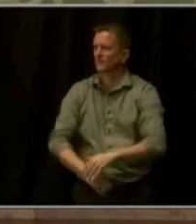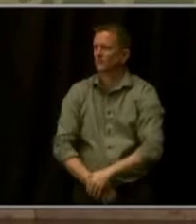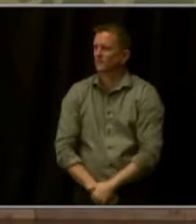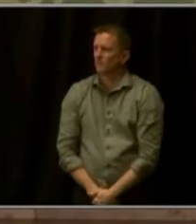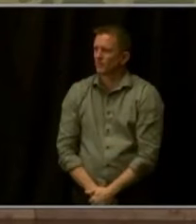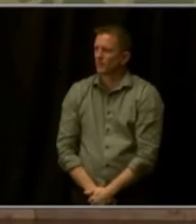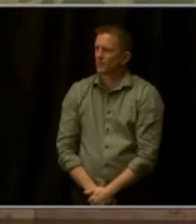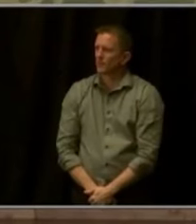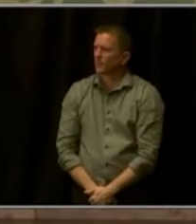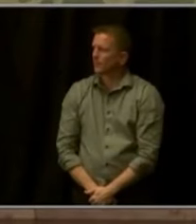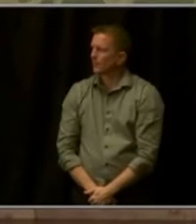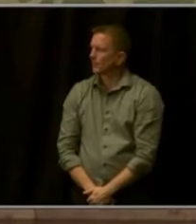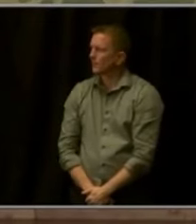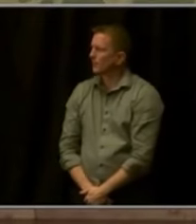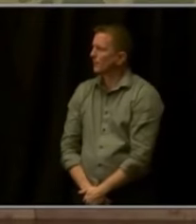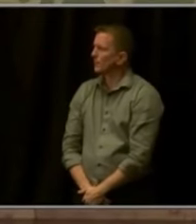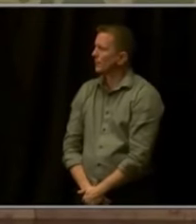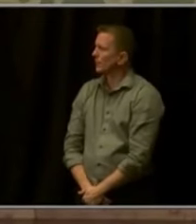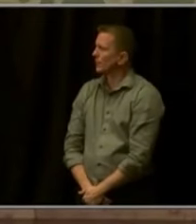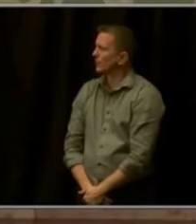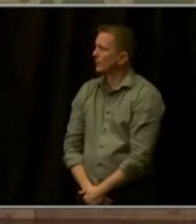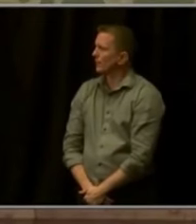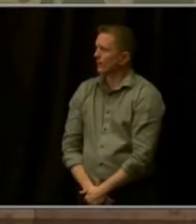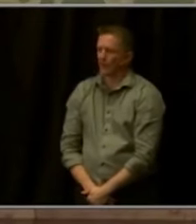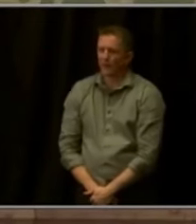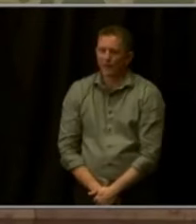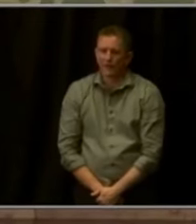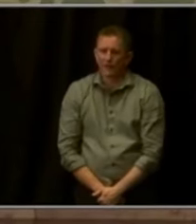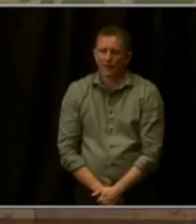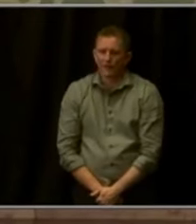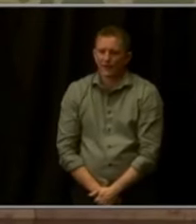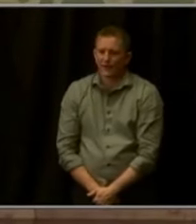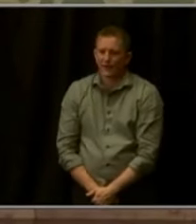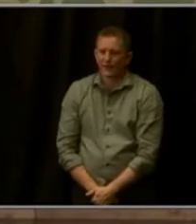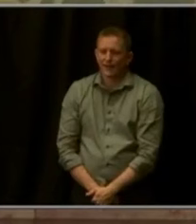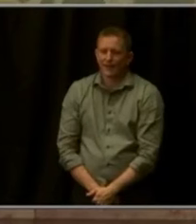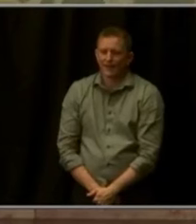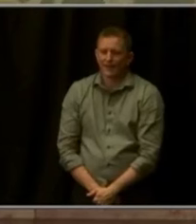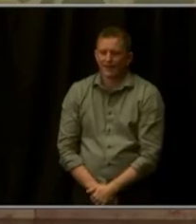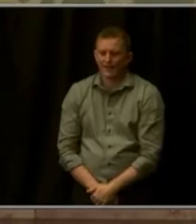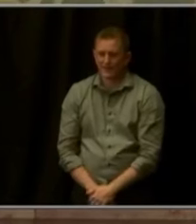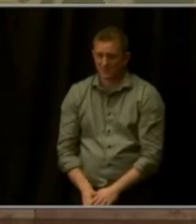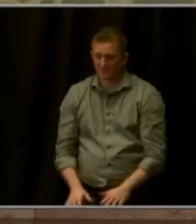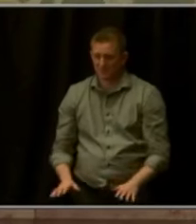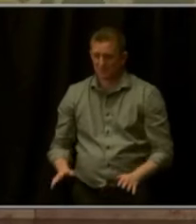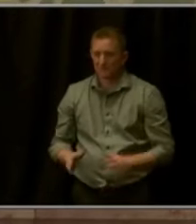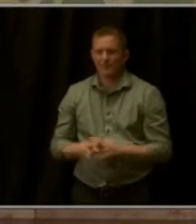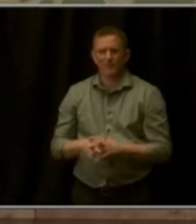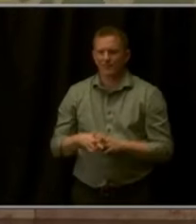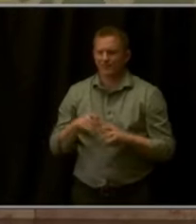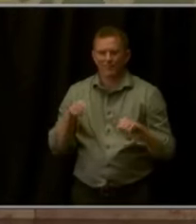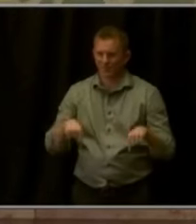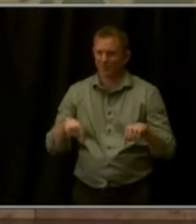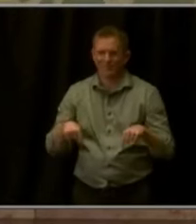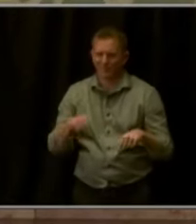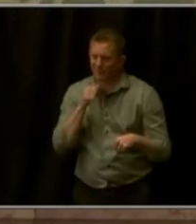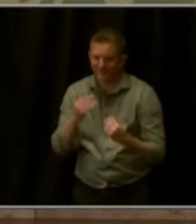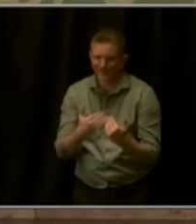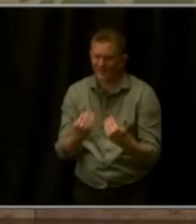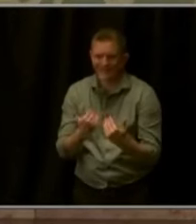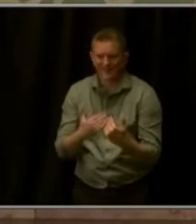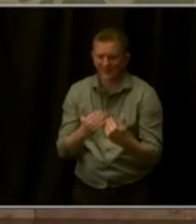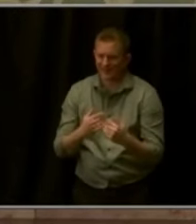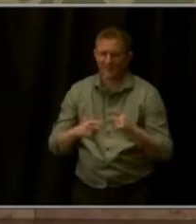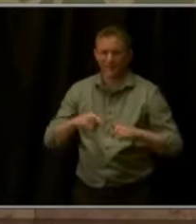The baby's back, good. If this work were easy, it would have been done already, but here in Colorado, we dream,